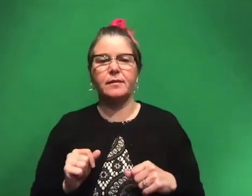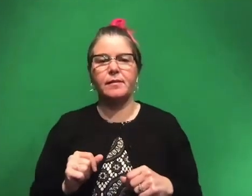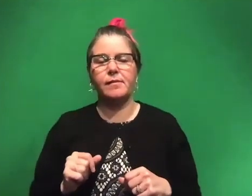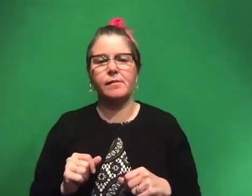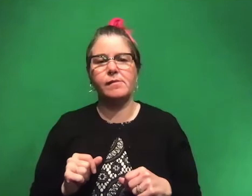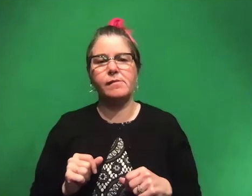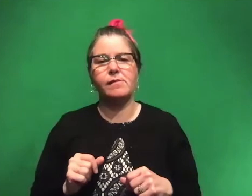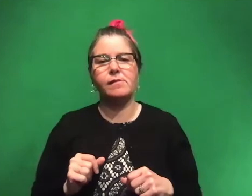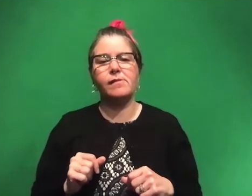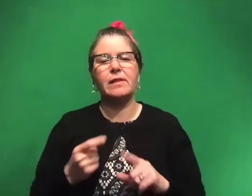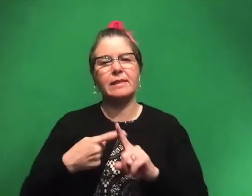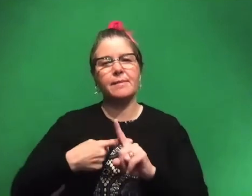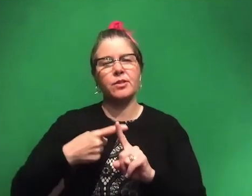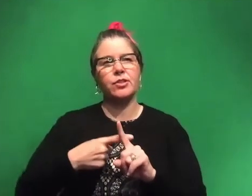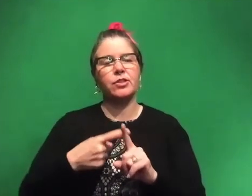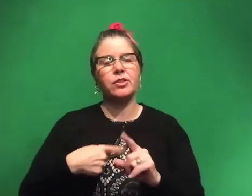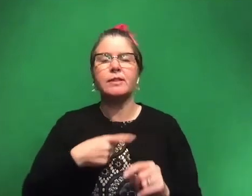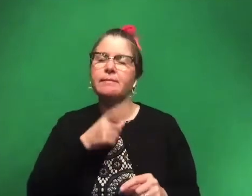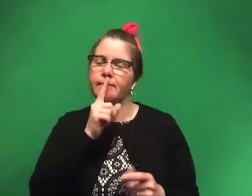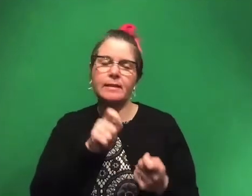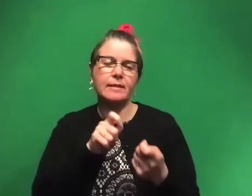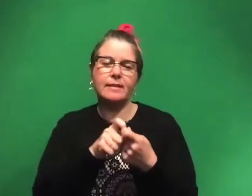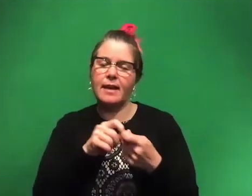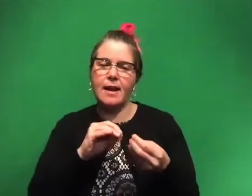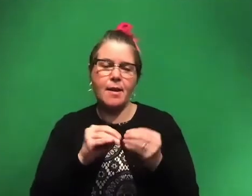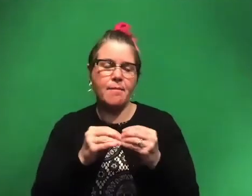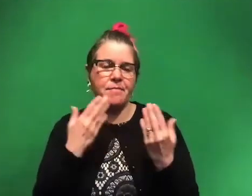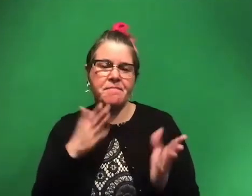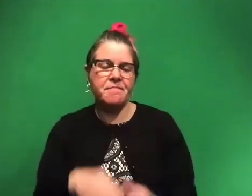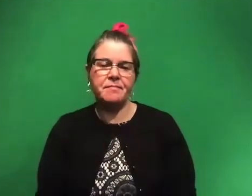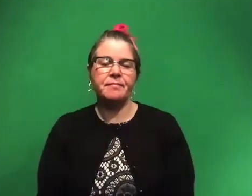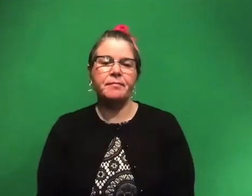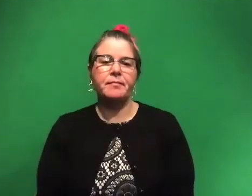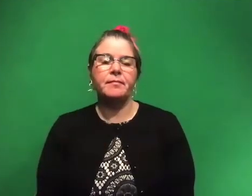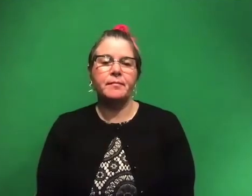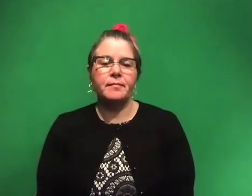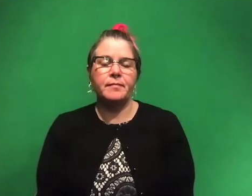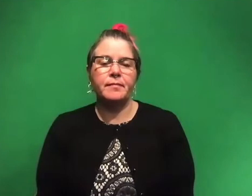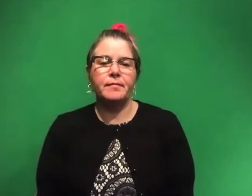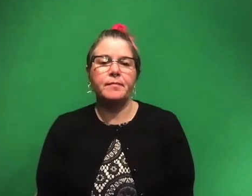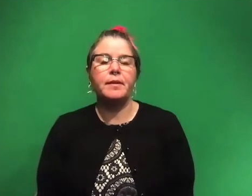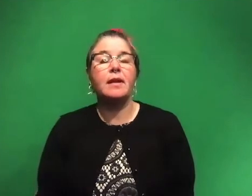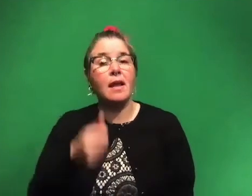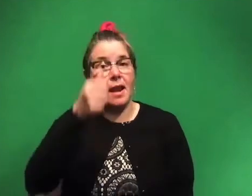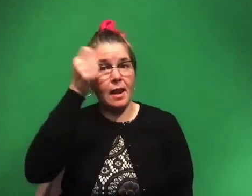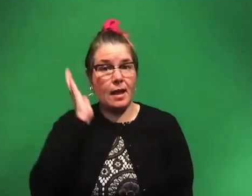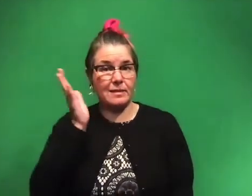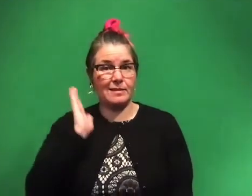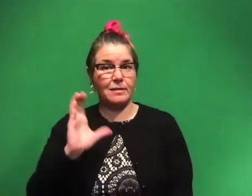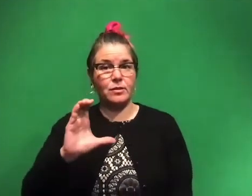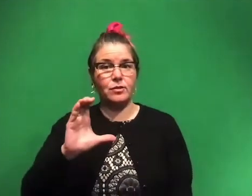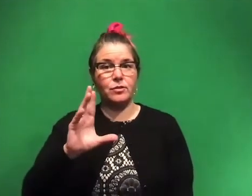as far as temperature, I can't give you an exact temperature. Um, but I can tell you that Alaska during the Cretaceous period